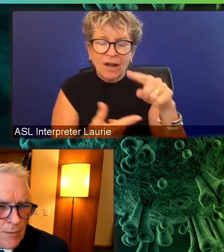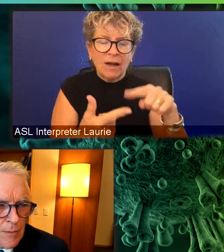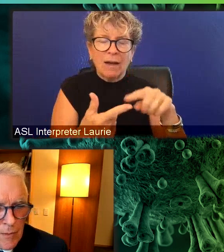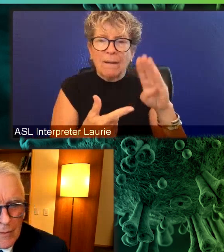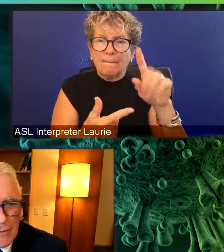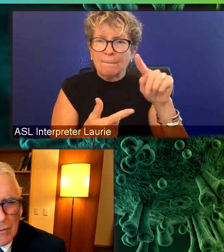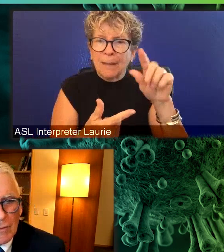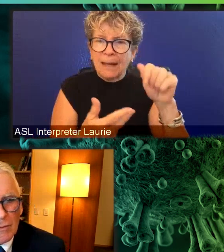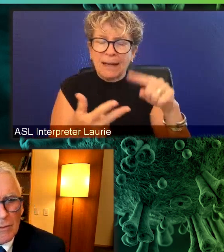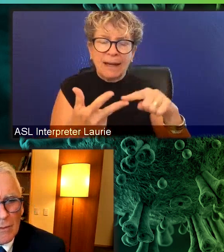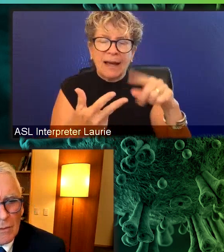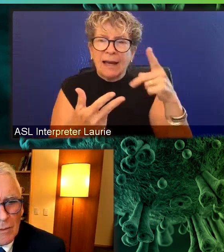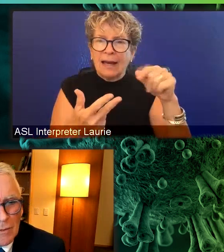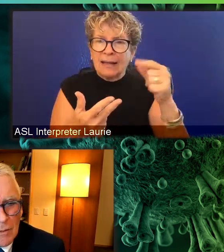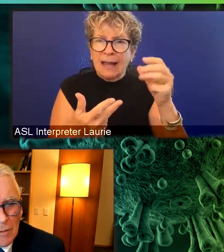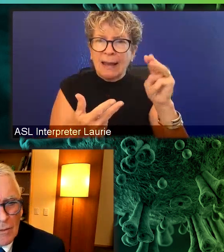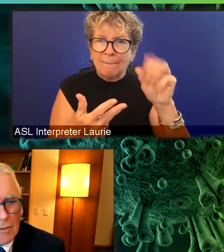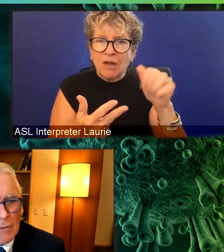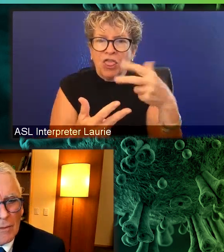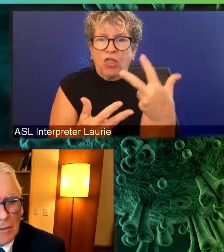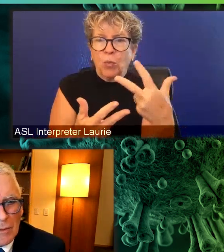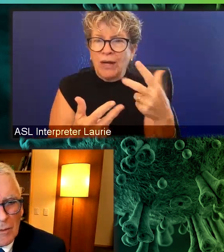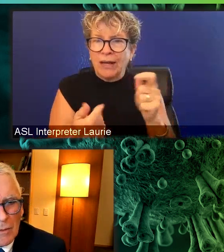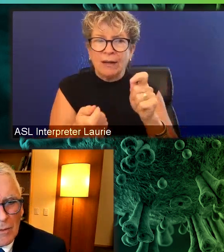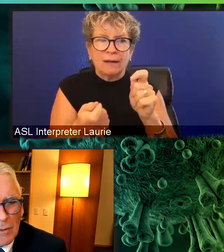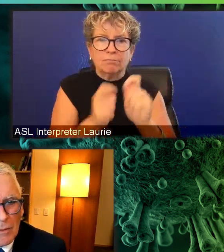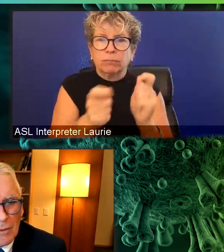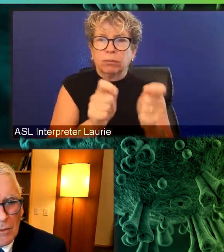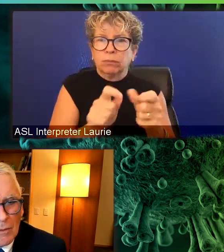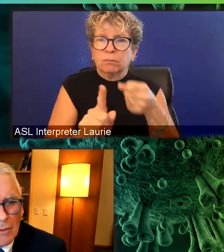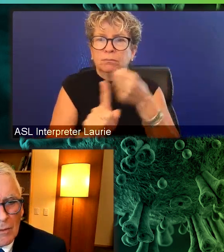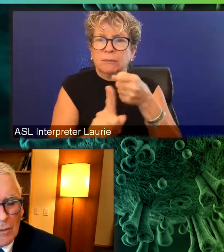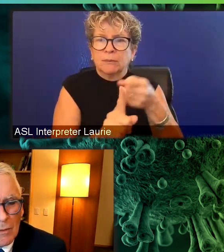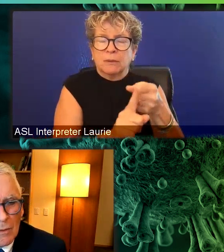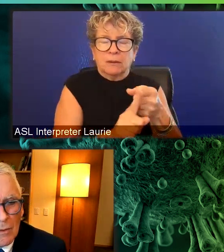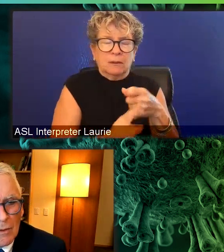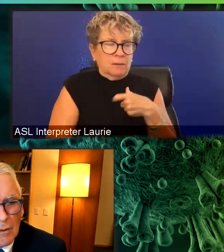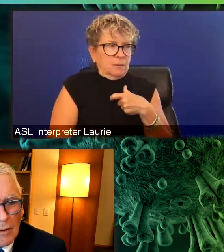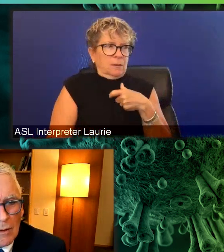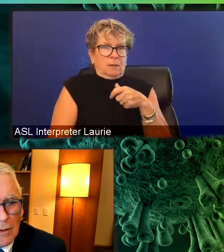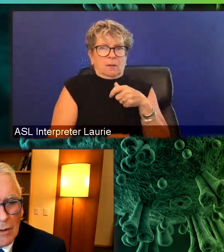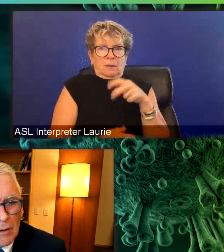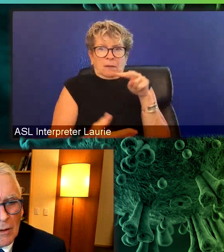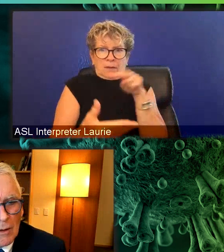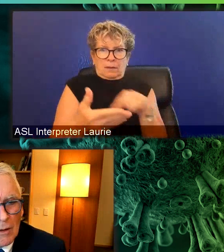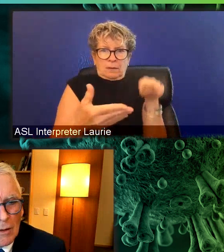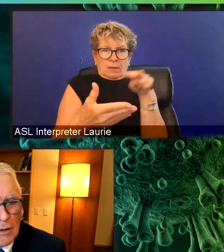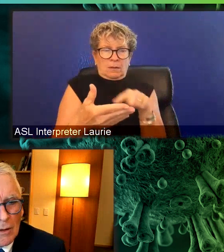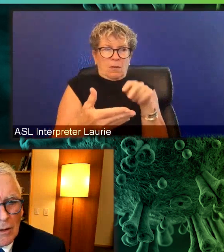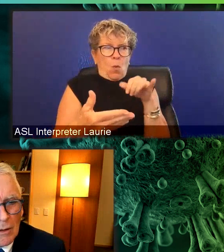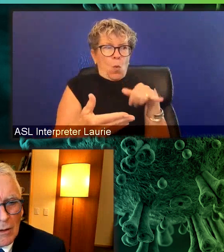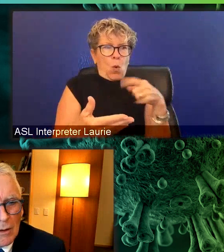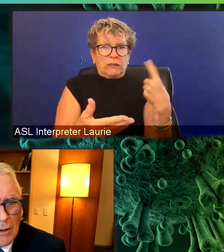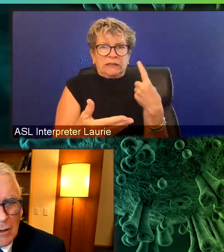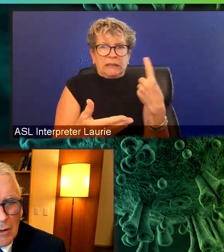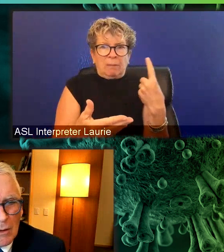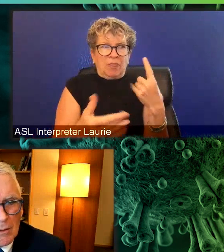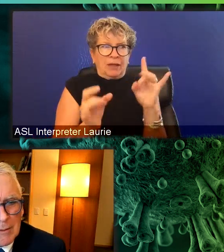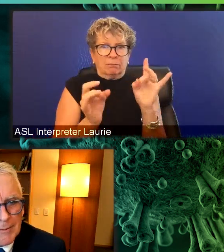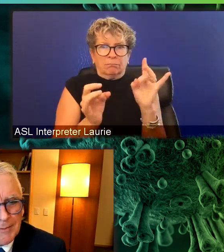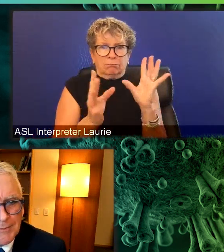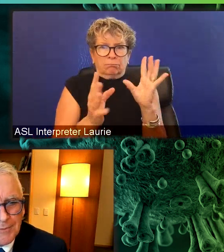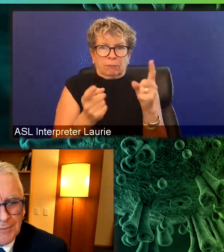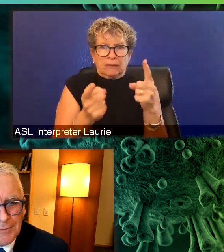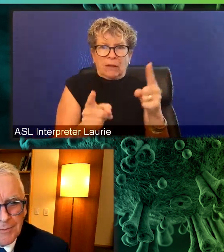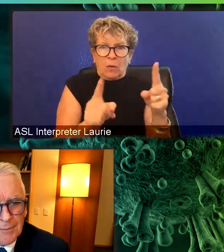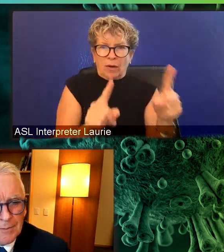all at the same time, like really remarkable kind of obviously something going on there. And then just by seeing kind of how rapidly they displaced other diversity,